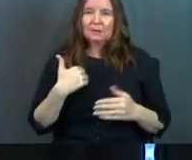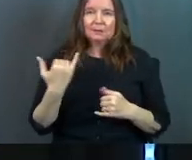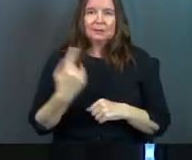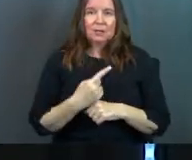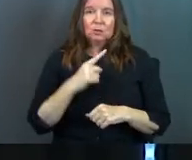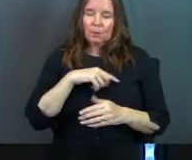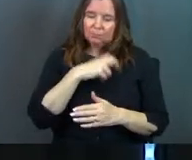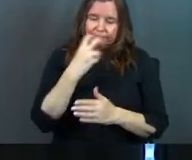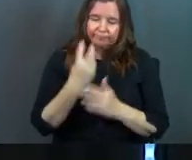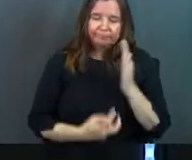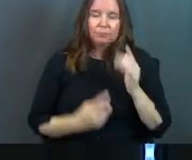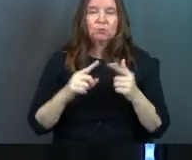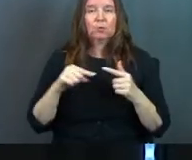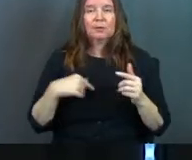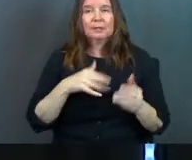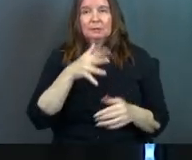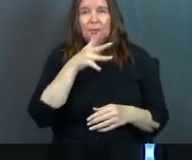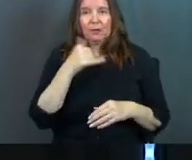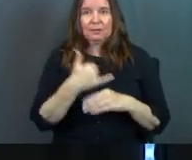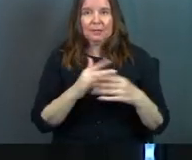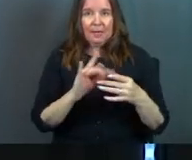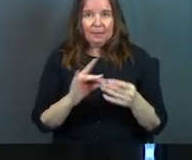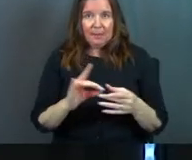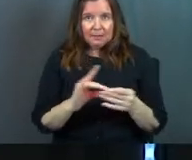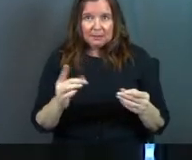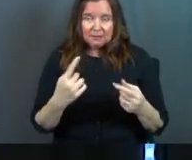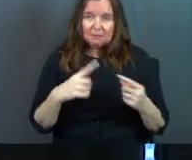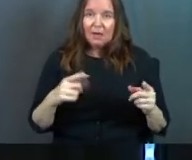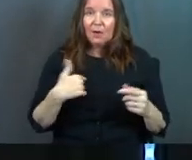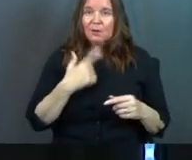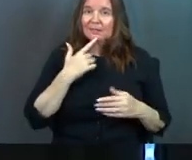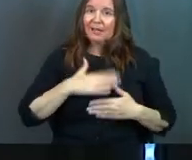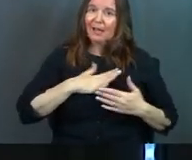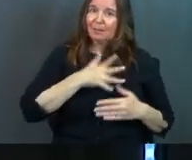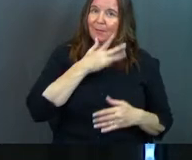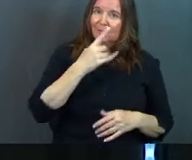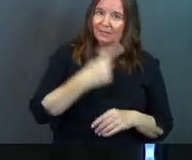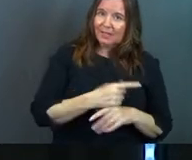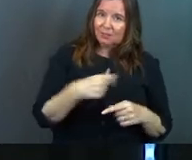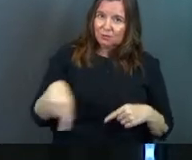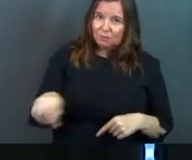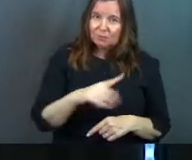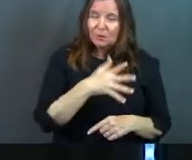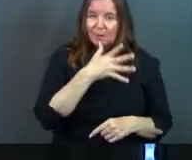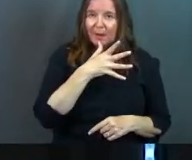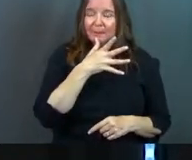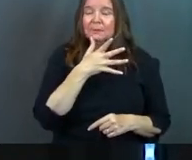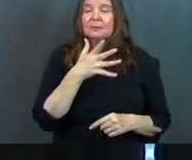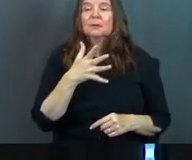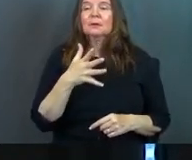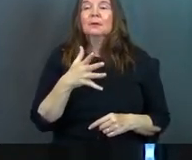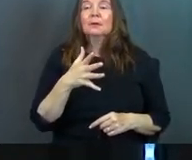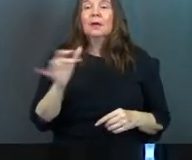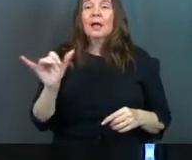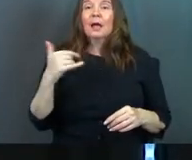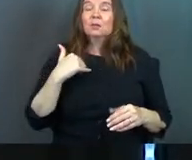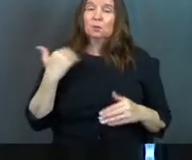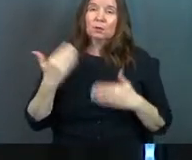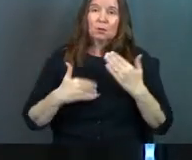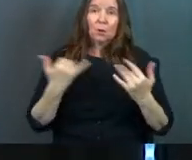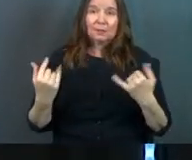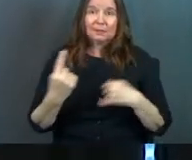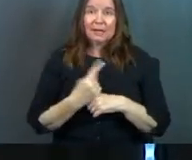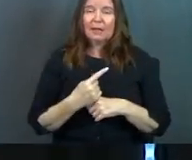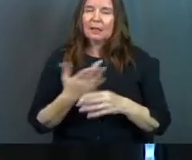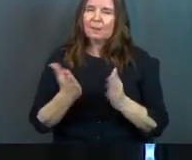So we're going to dive into this Mother's Day message. I already said happy Mother's Day to all of our moms. As we go